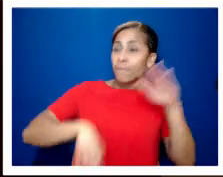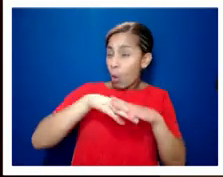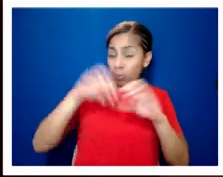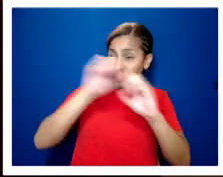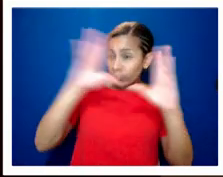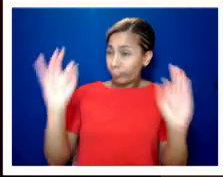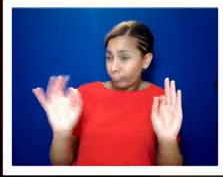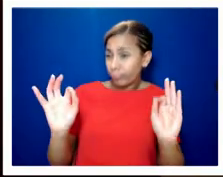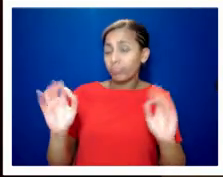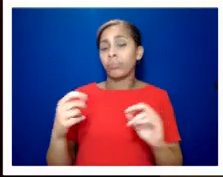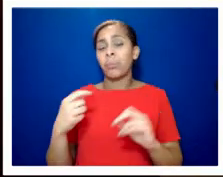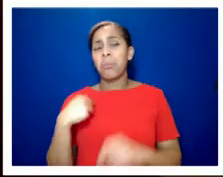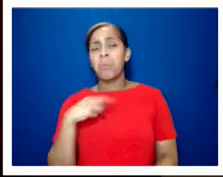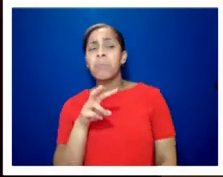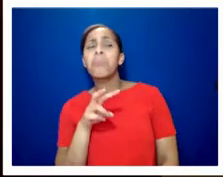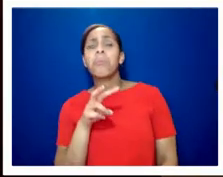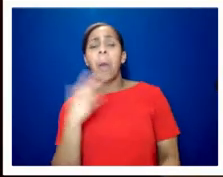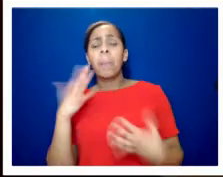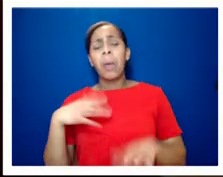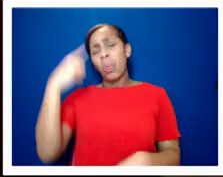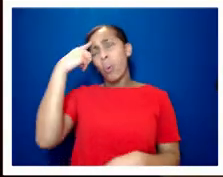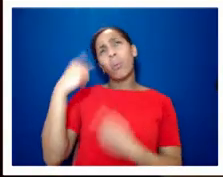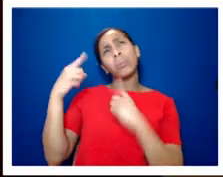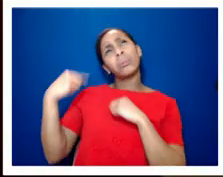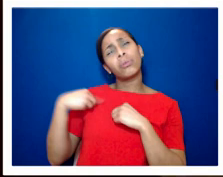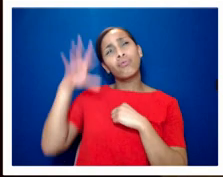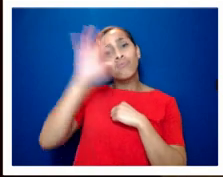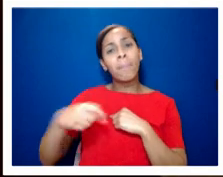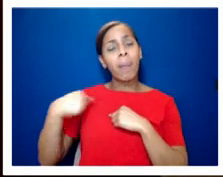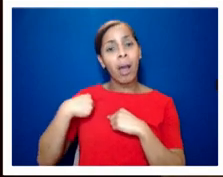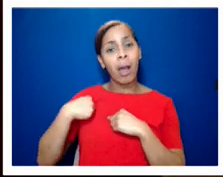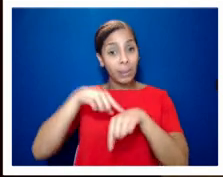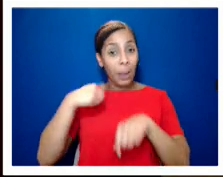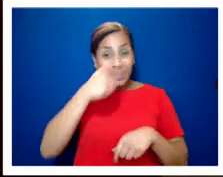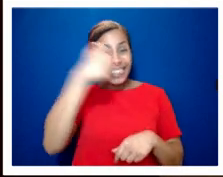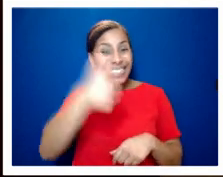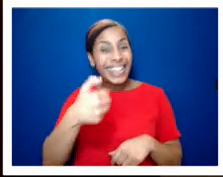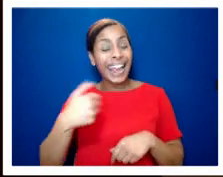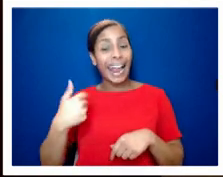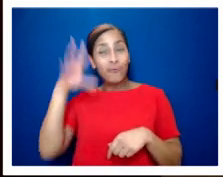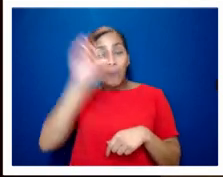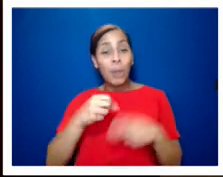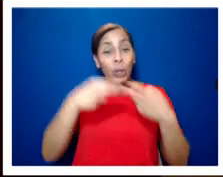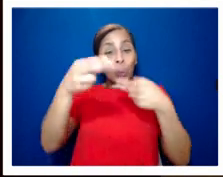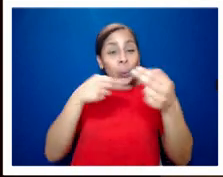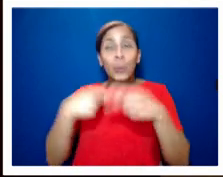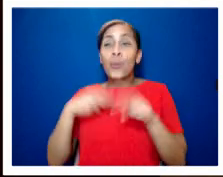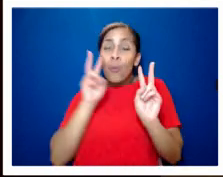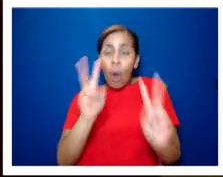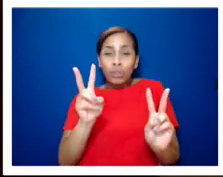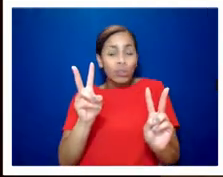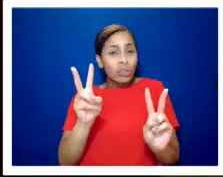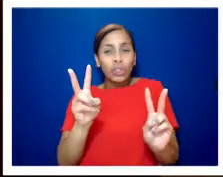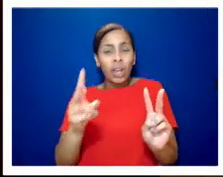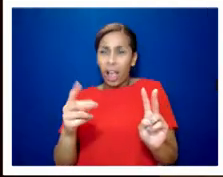you my 16th birthday um you know how i was there watching watching it happen live on on the six o'clock news and how how strange that was i remember